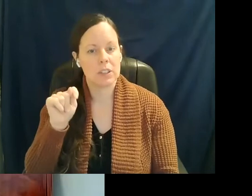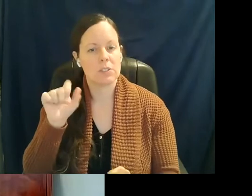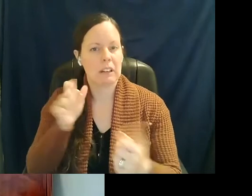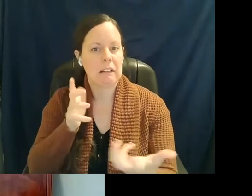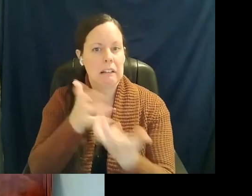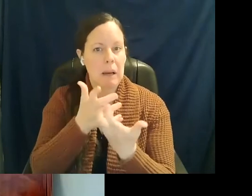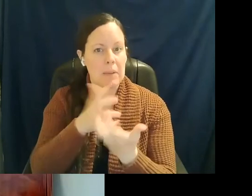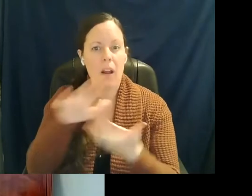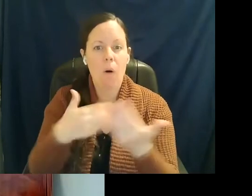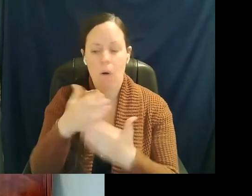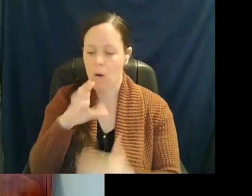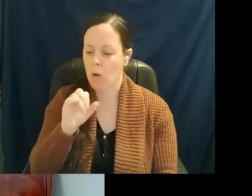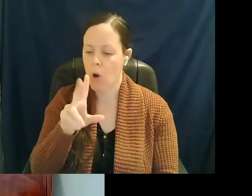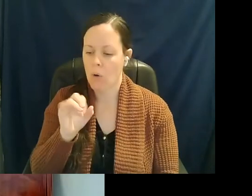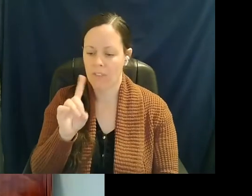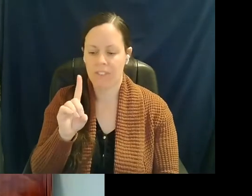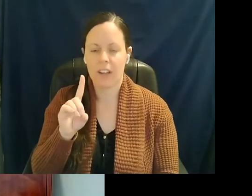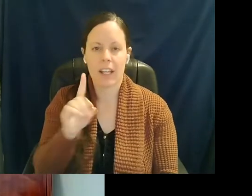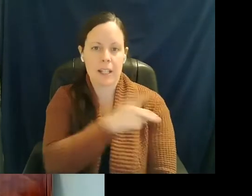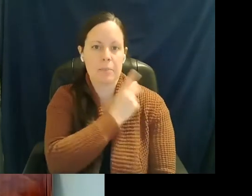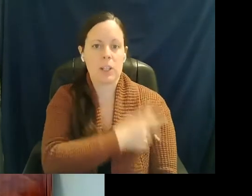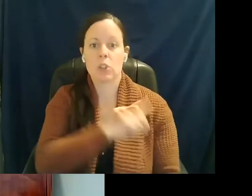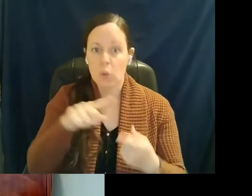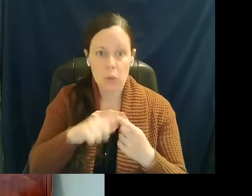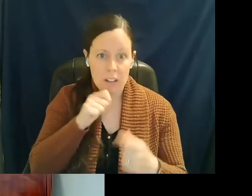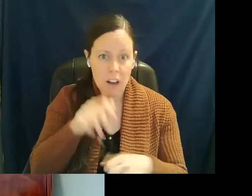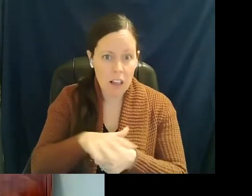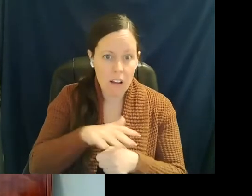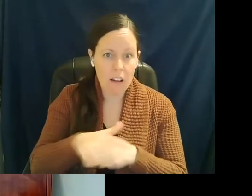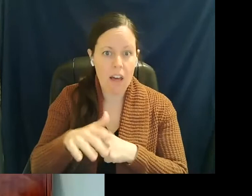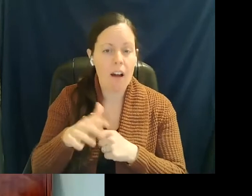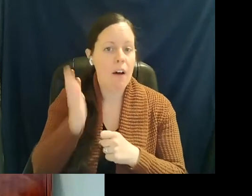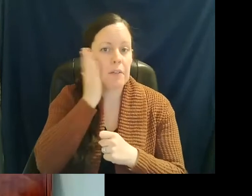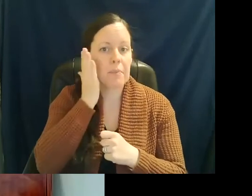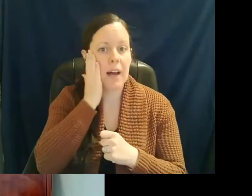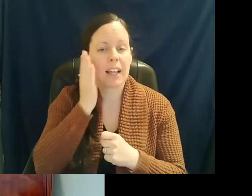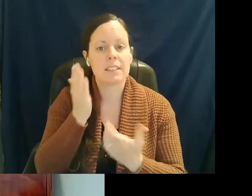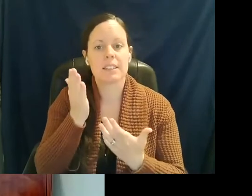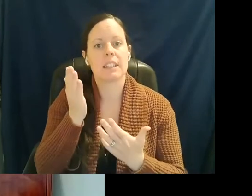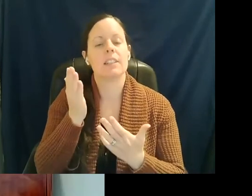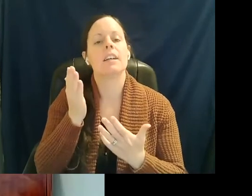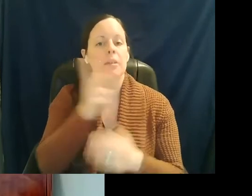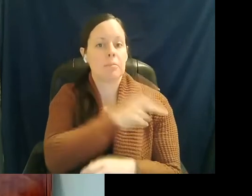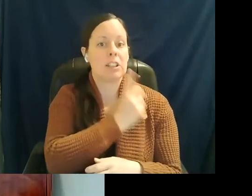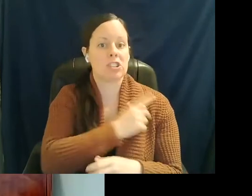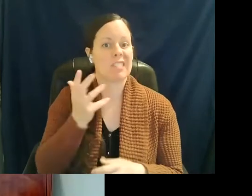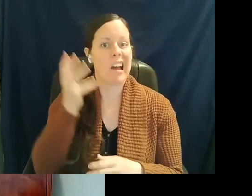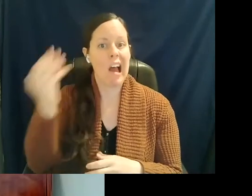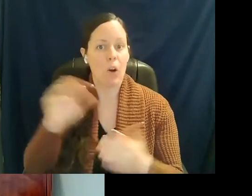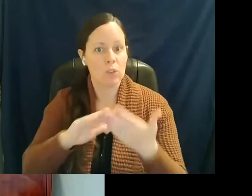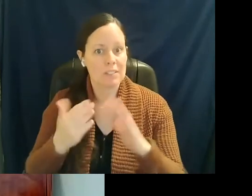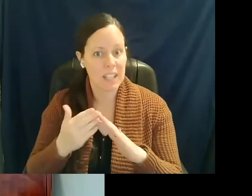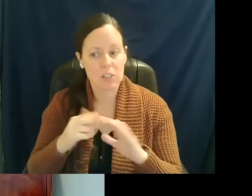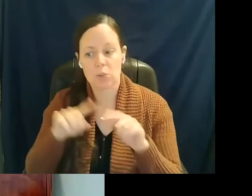of these COVID patients. When they don't have the beds available, we have to take patients out of town. So we're going as far as Des